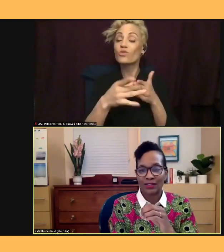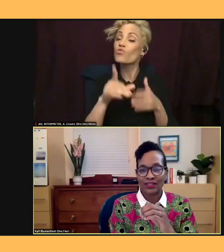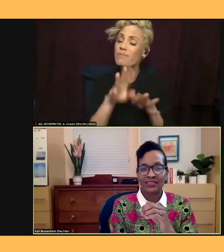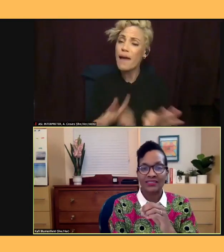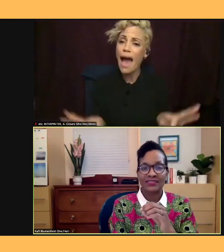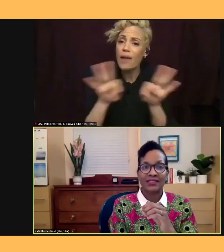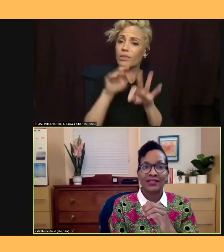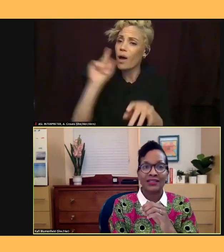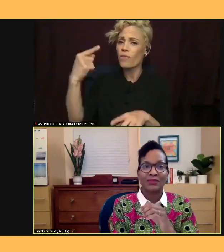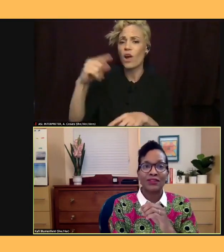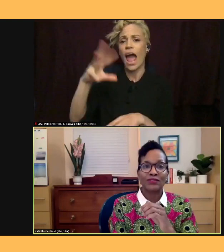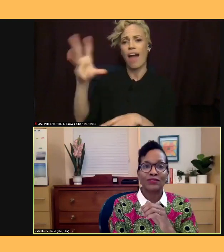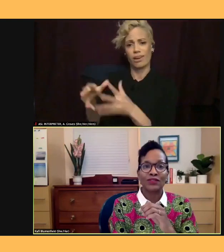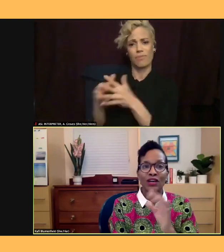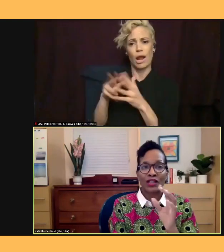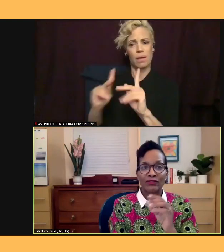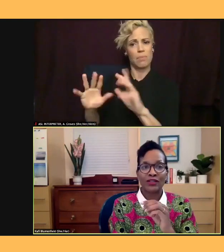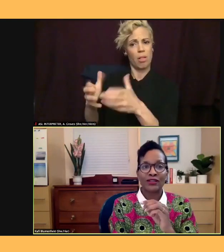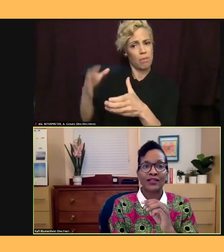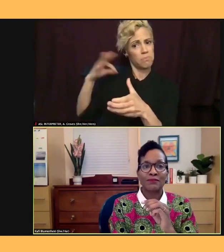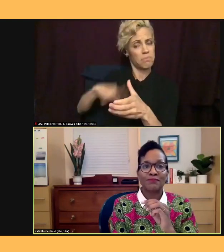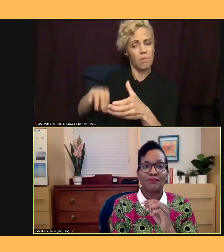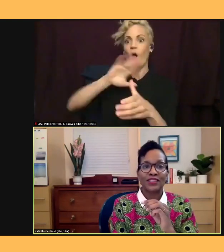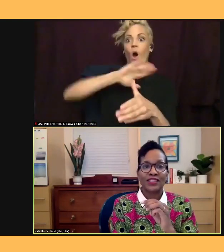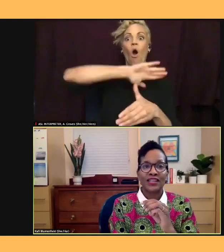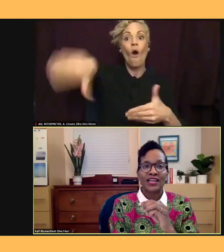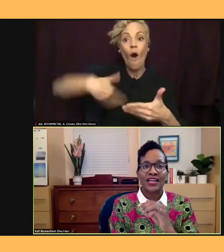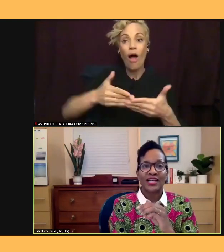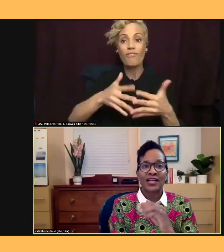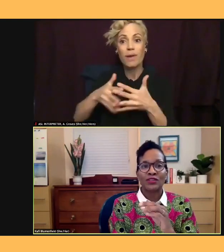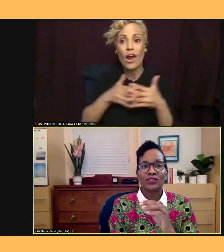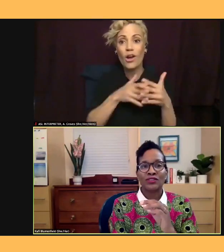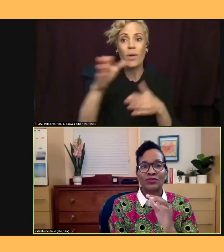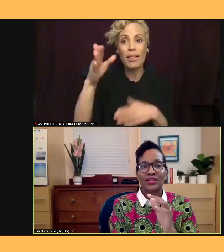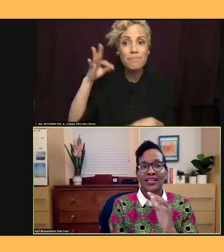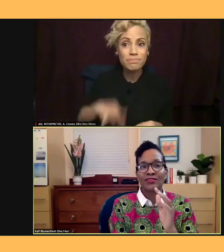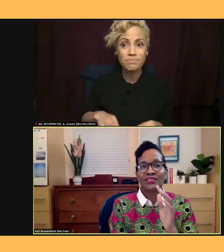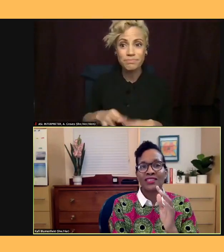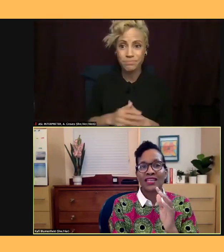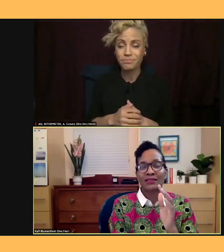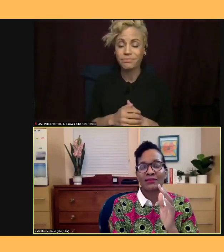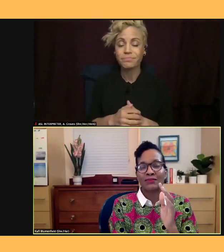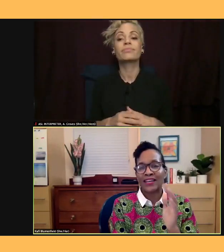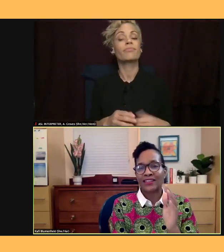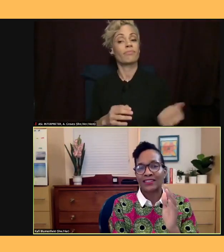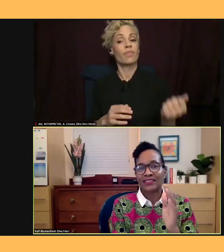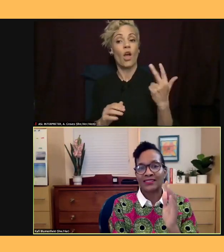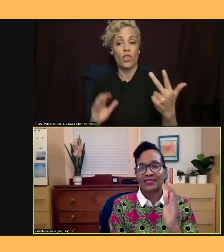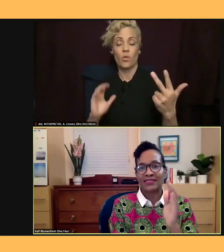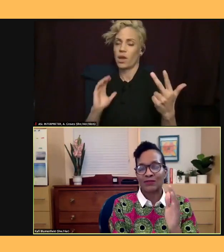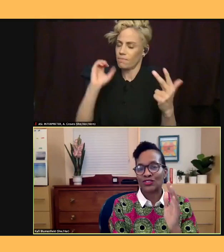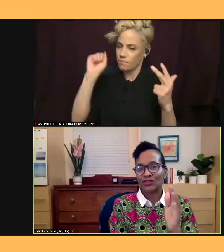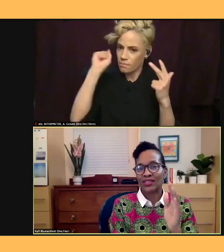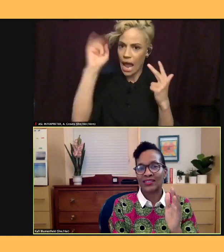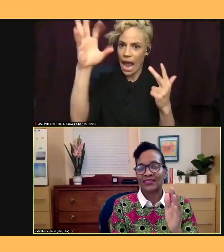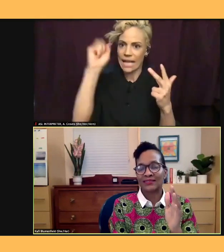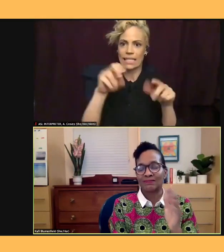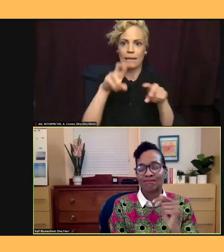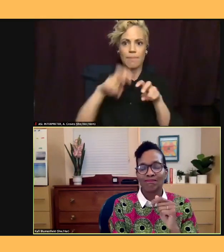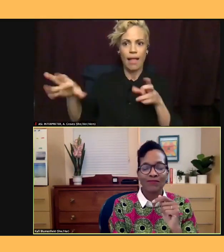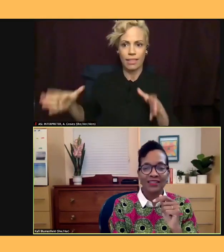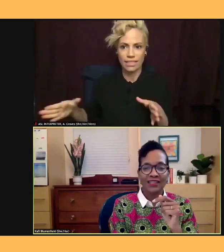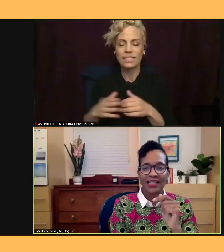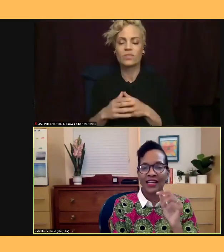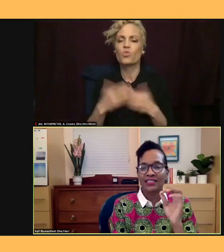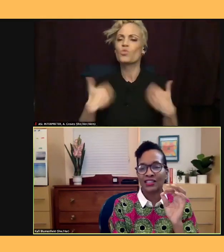but all of America. Our three outstanding panelists demonstrate this. And I'm going to